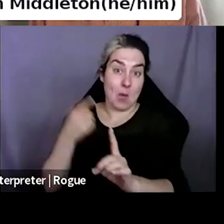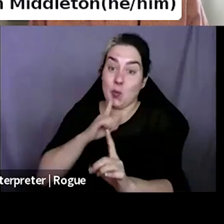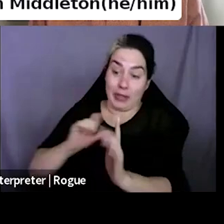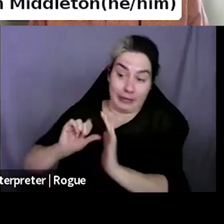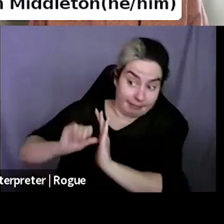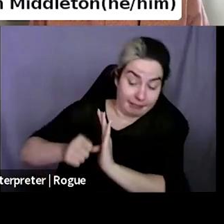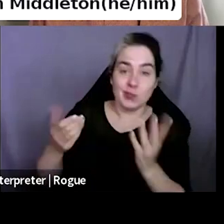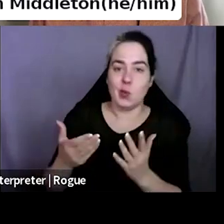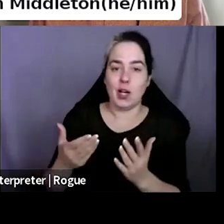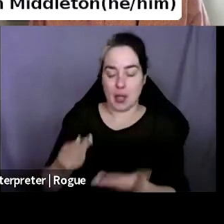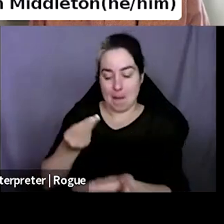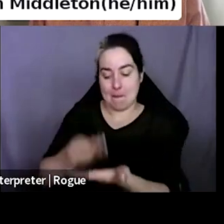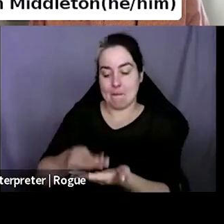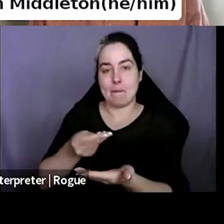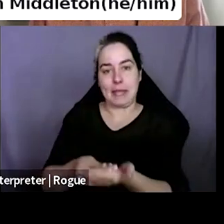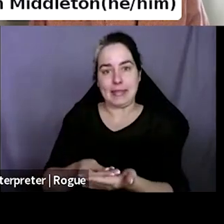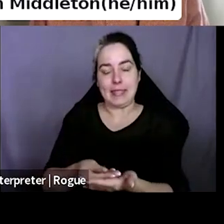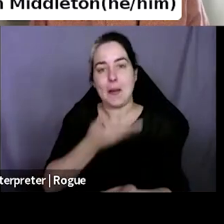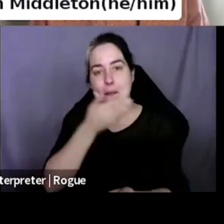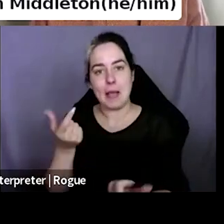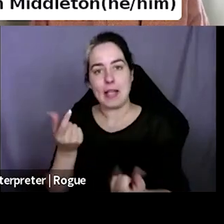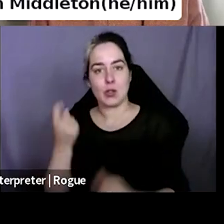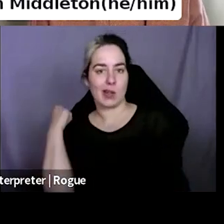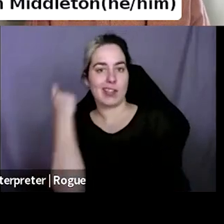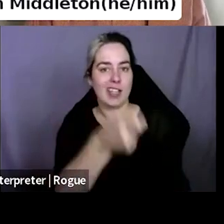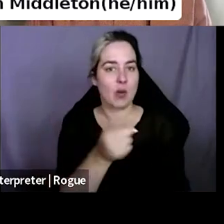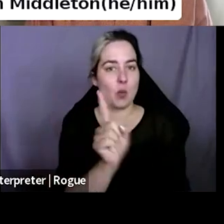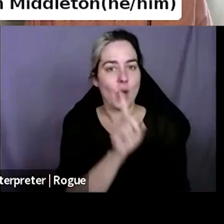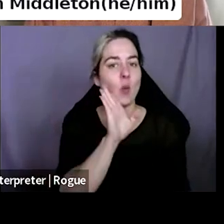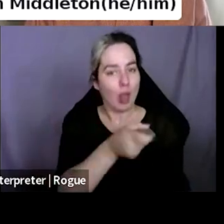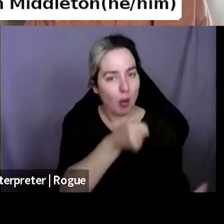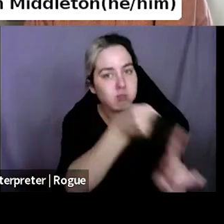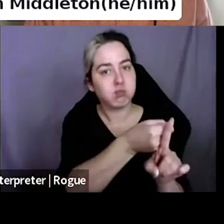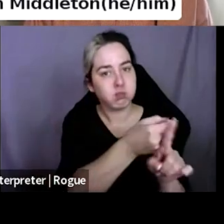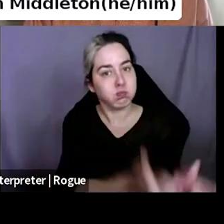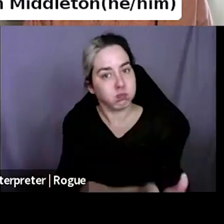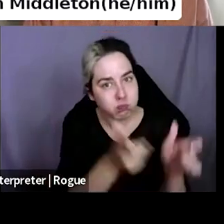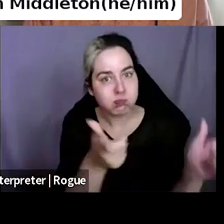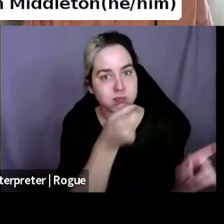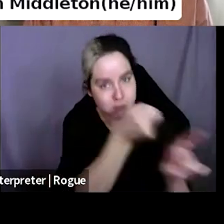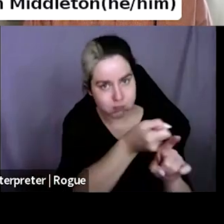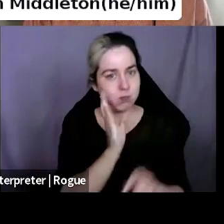who would like to go next Chandler. We'll kick it over. Oh no, we'll kick it over to Chris.